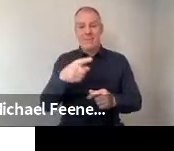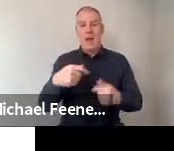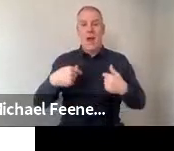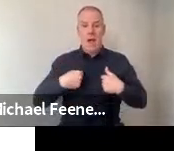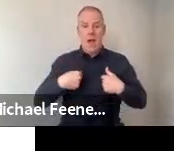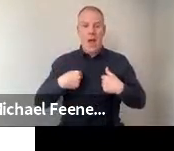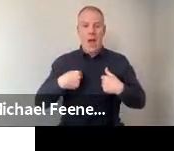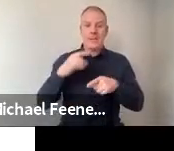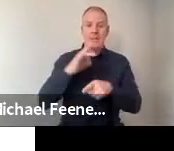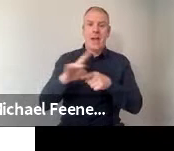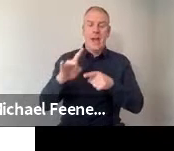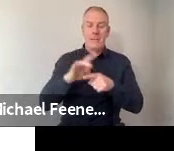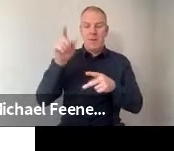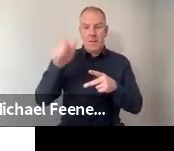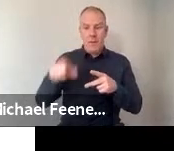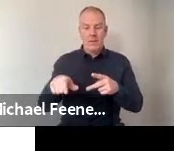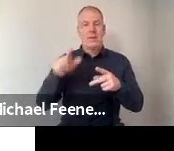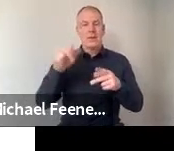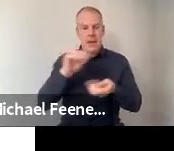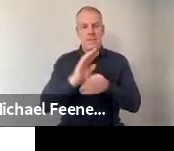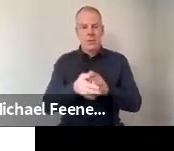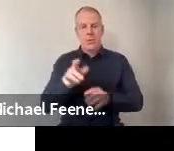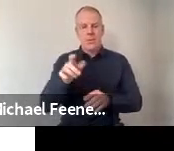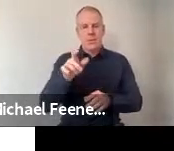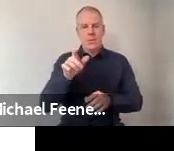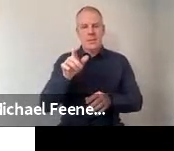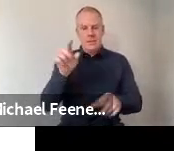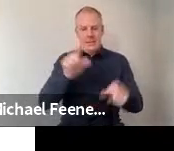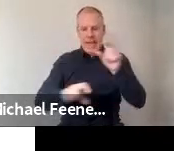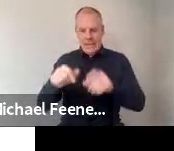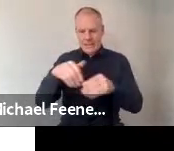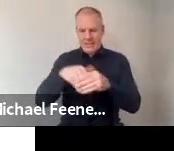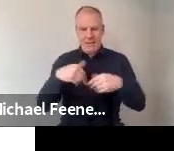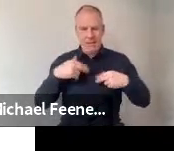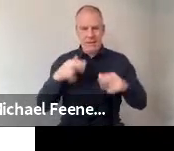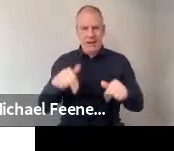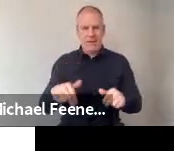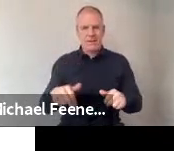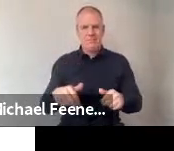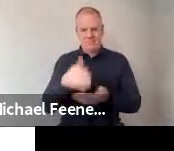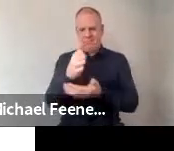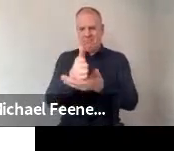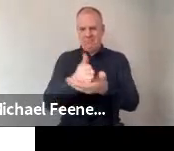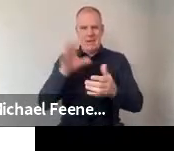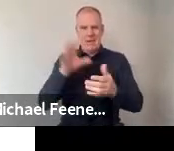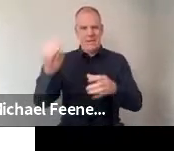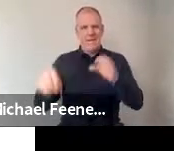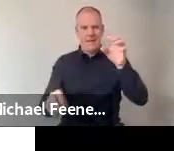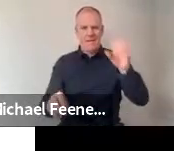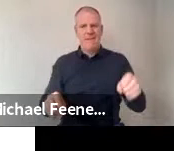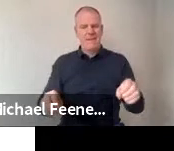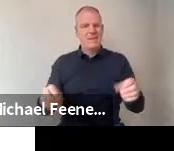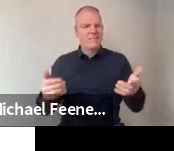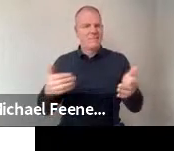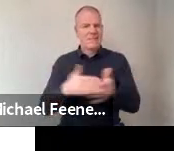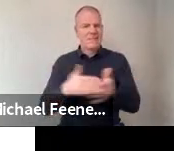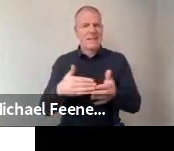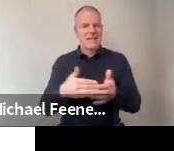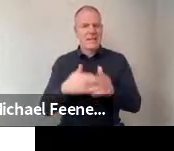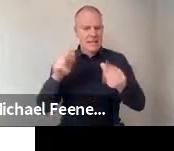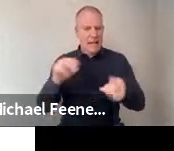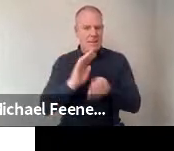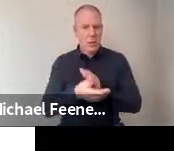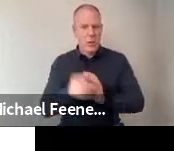am the type of person who can be a scientist. And this was split relatively evenly in people's views. So again,